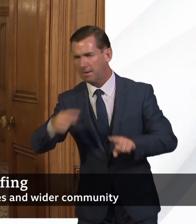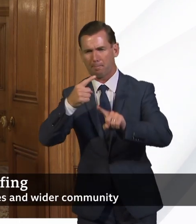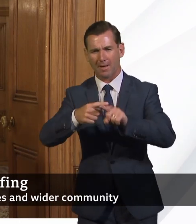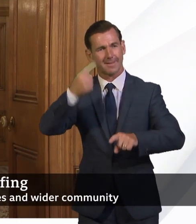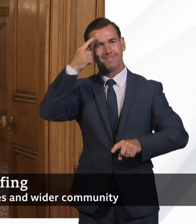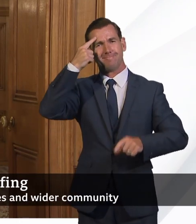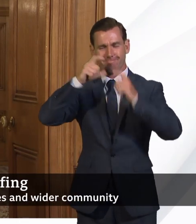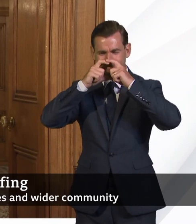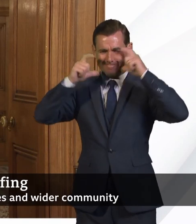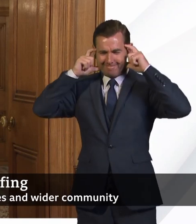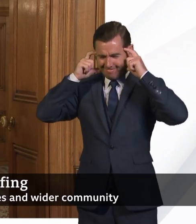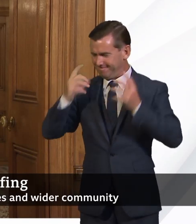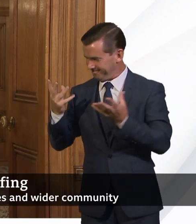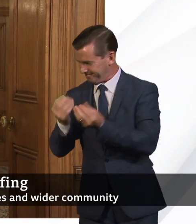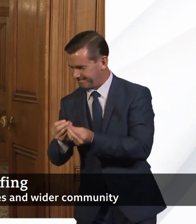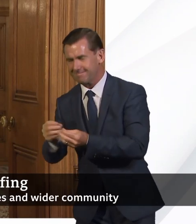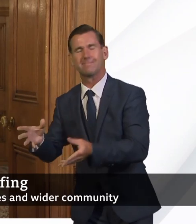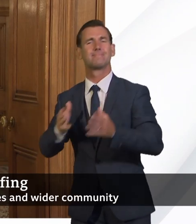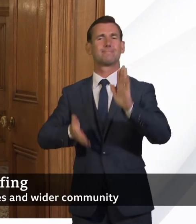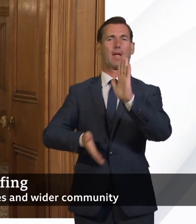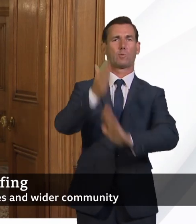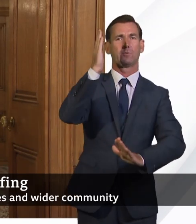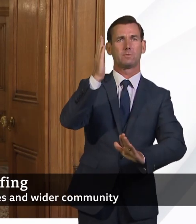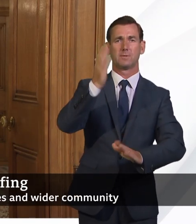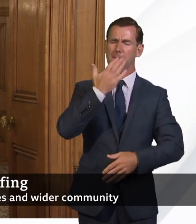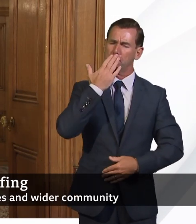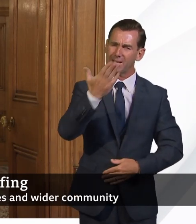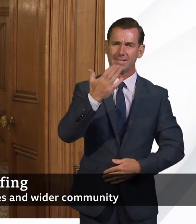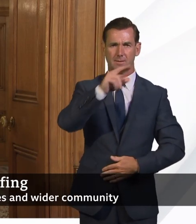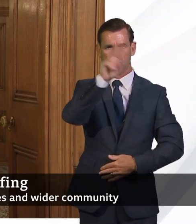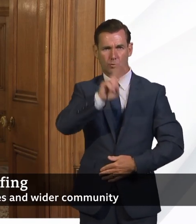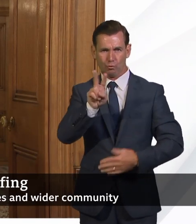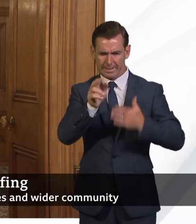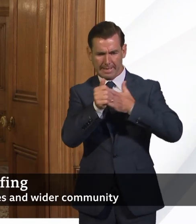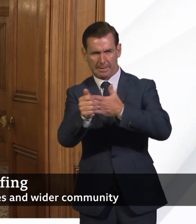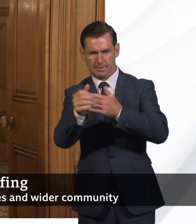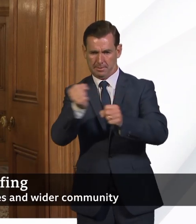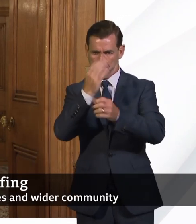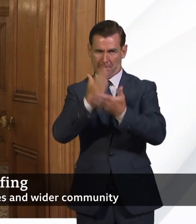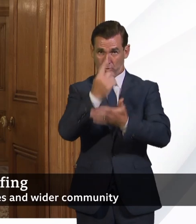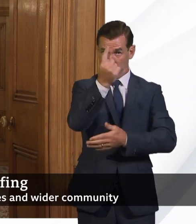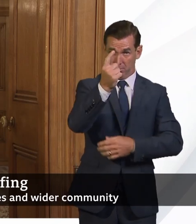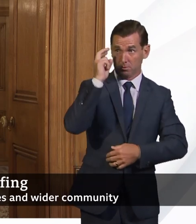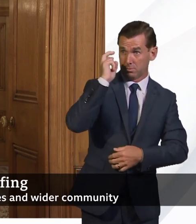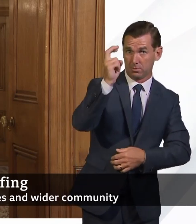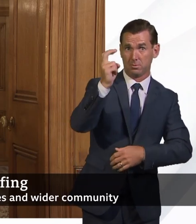the house. Please read the guidance, ensure you have a face covering and protect your fellow commuters.